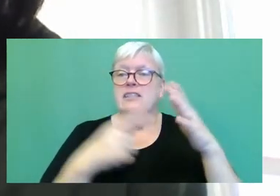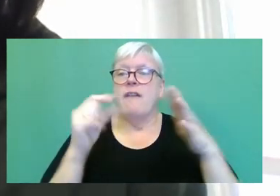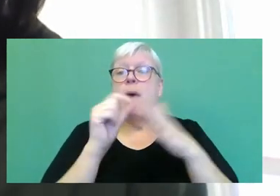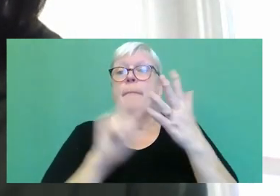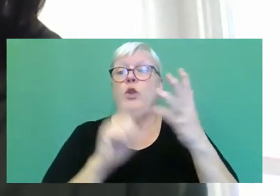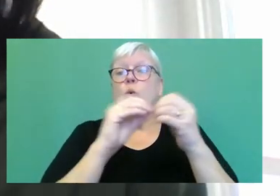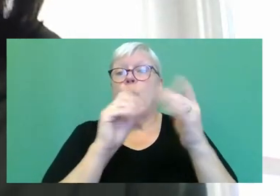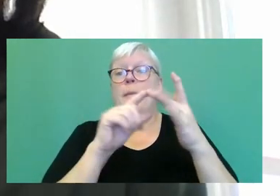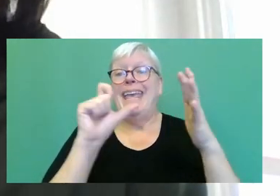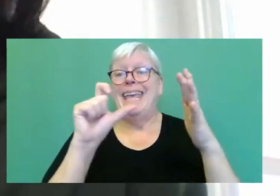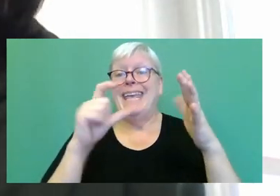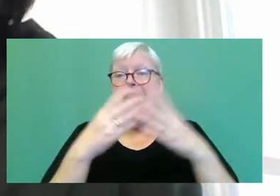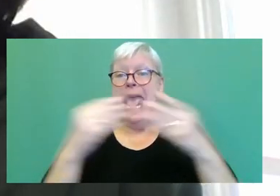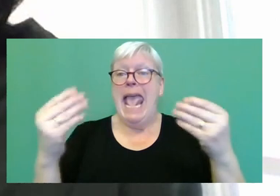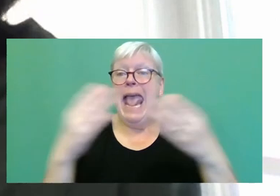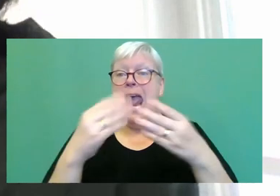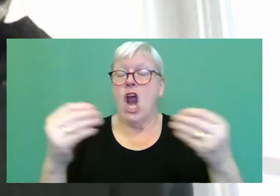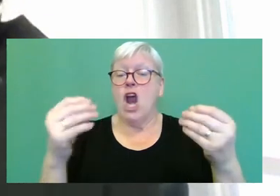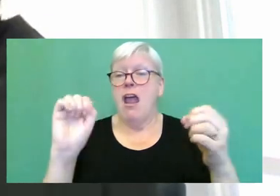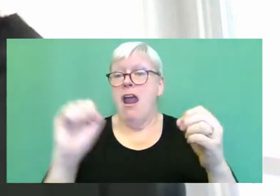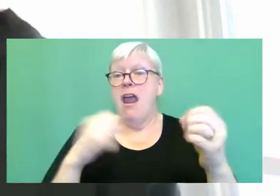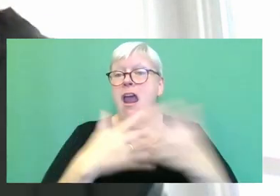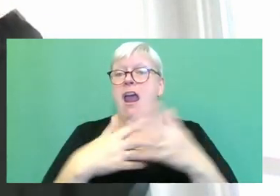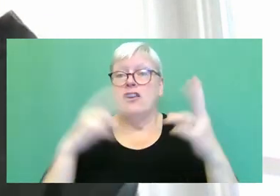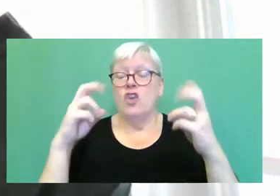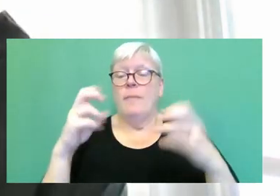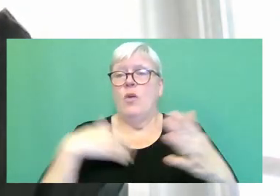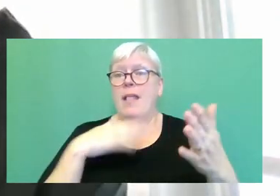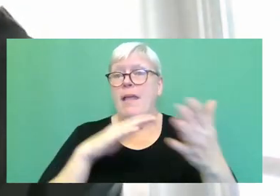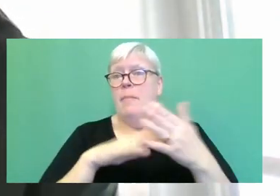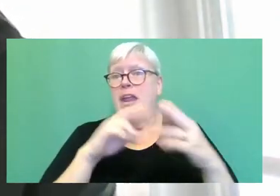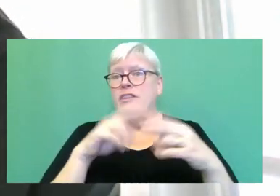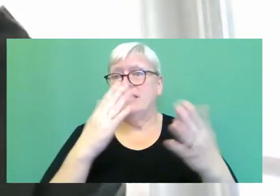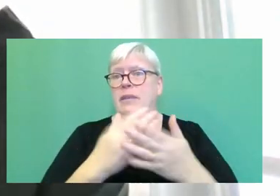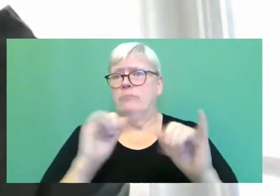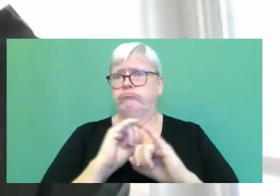topics, you know, will her parents be horrified? Will Harriet